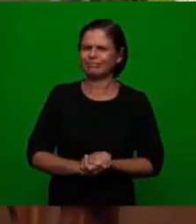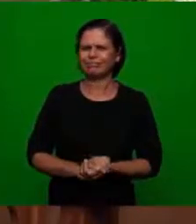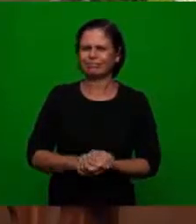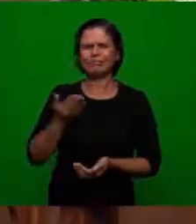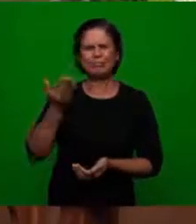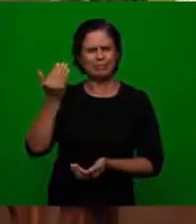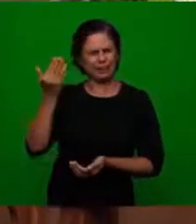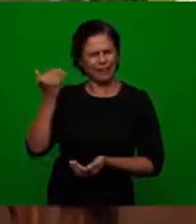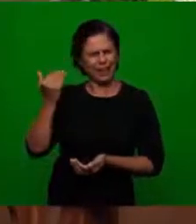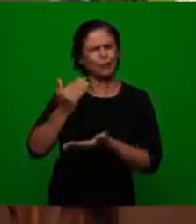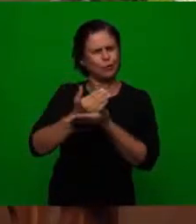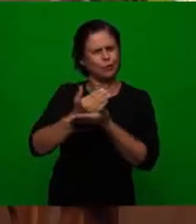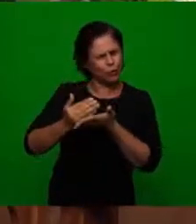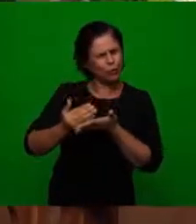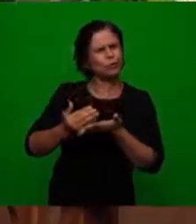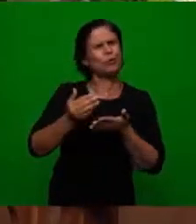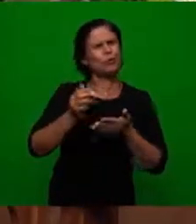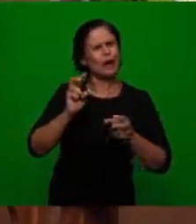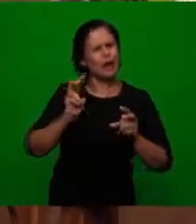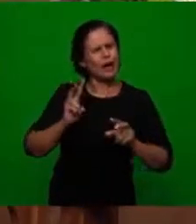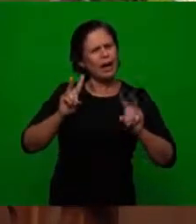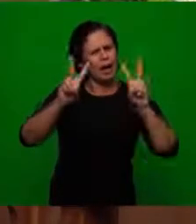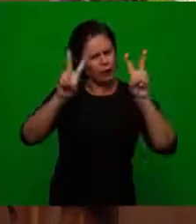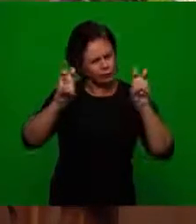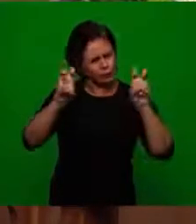in the previous Sunday schools.